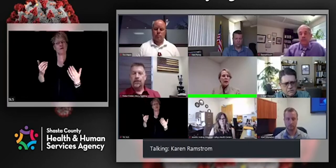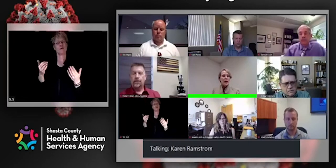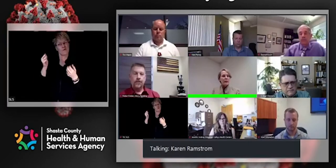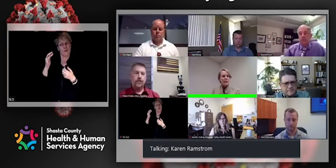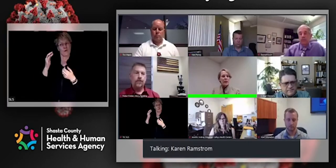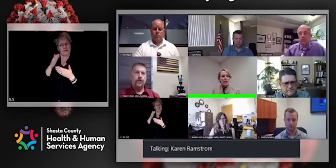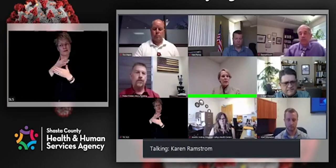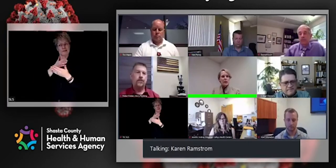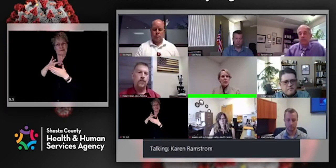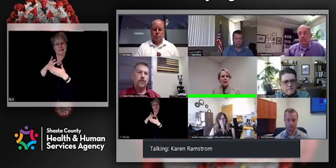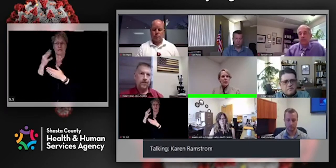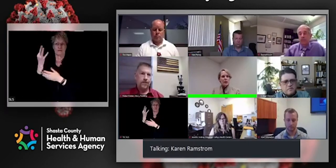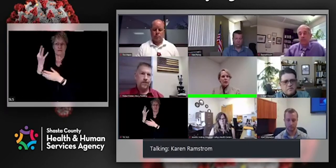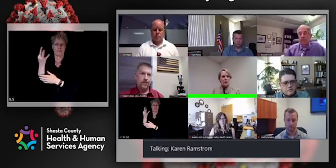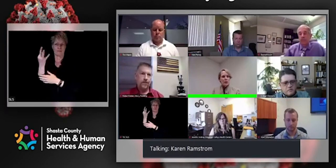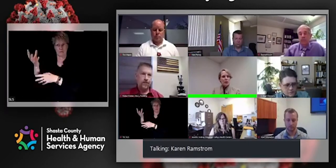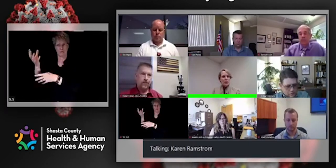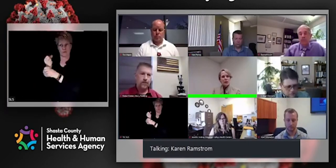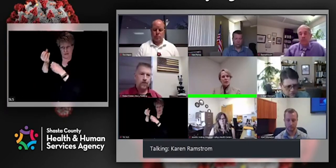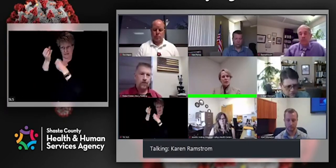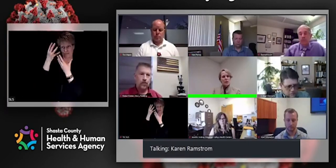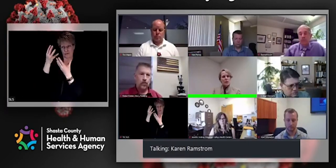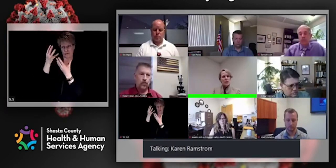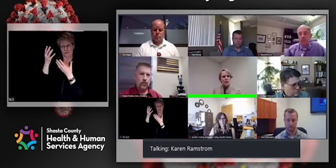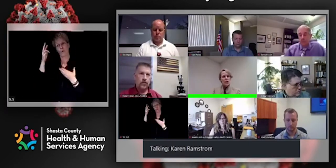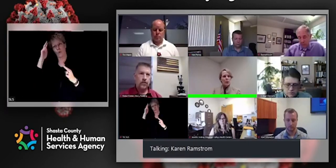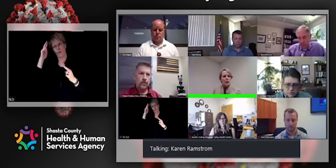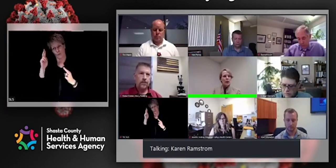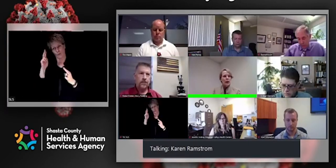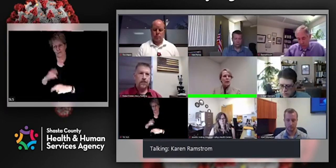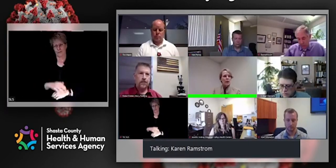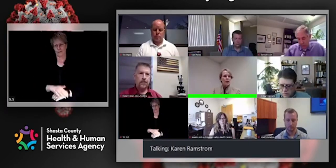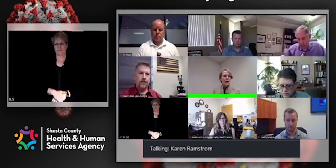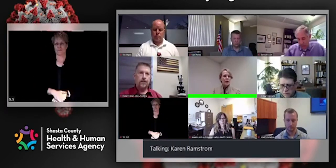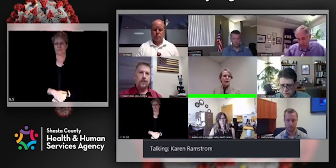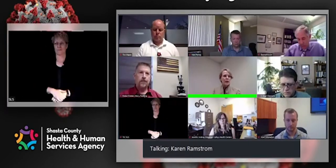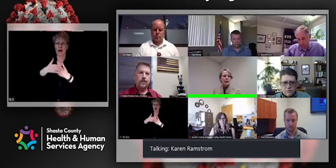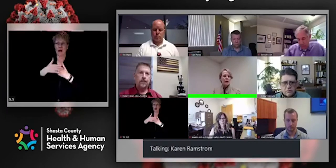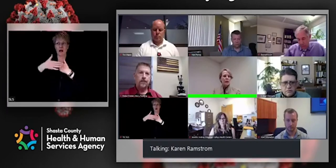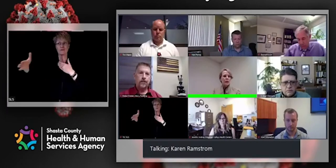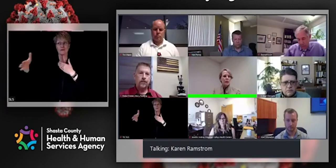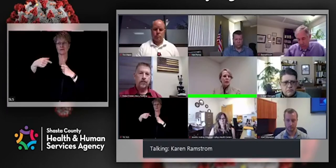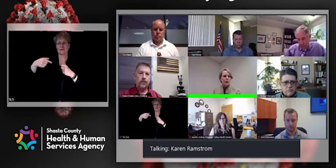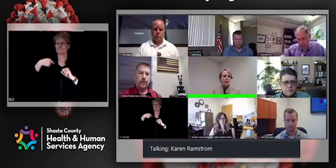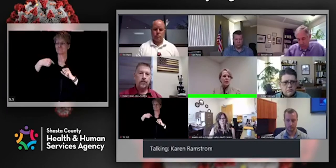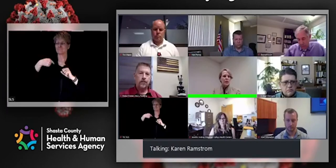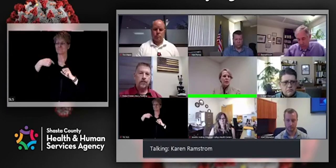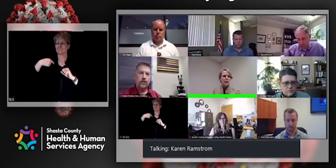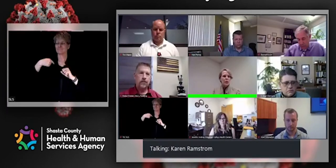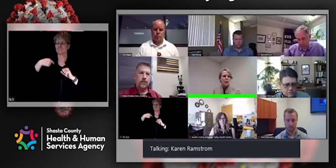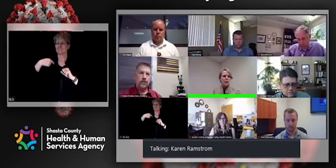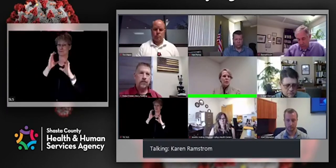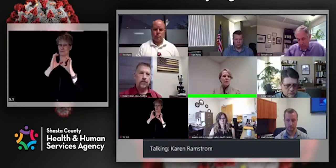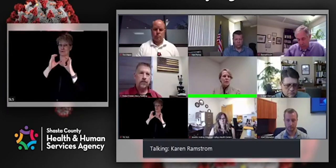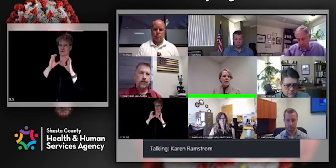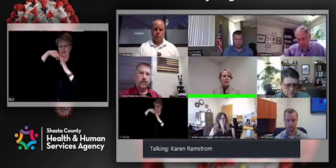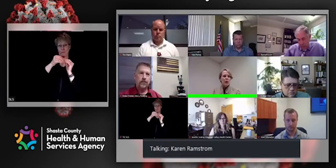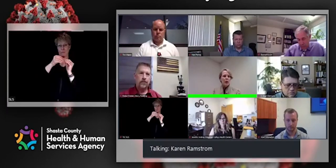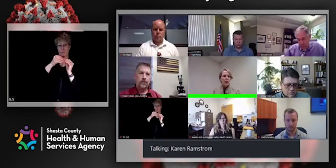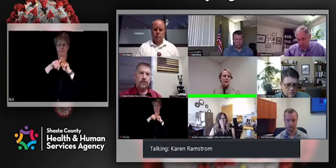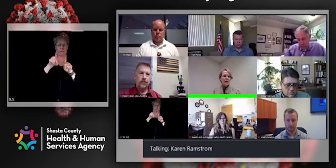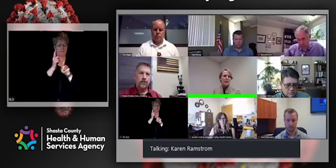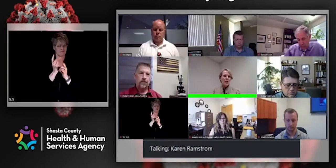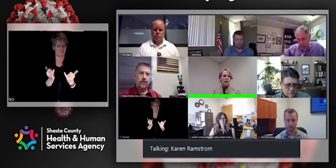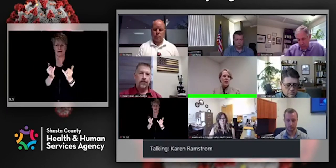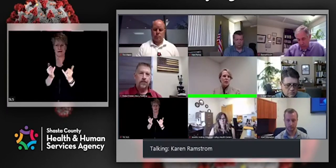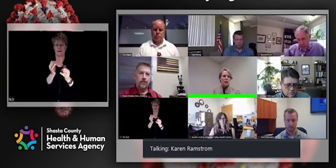so once we have that information, then potentially we could have those conversations. But we don't have, there's, I don't have any information yet in terms of the state